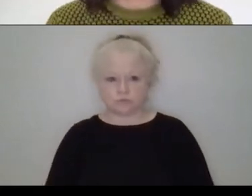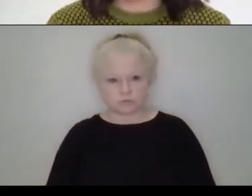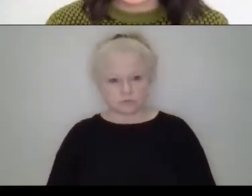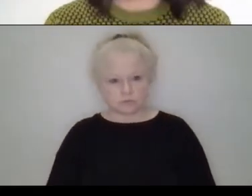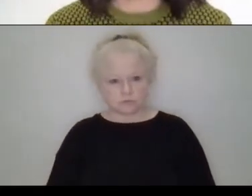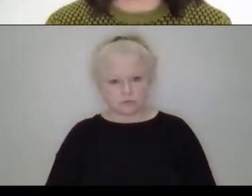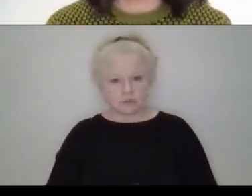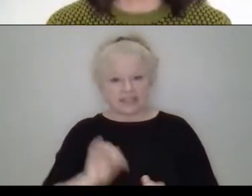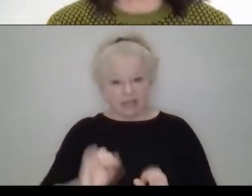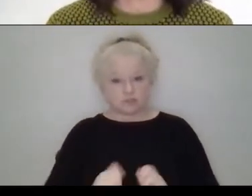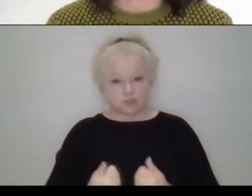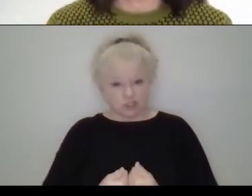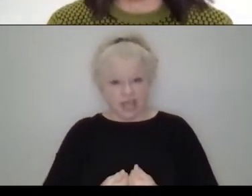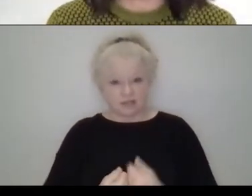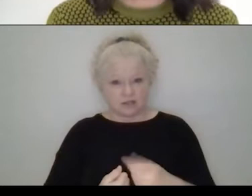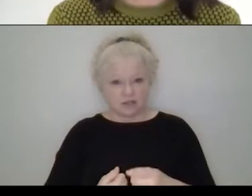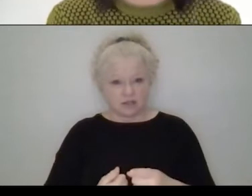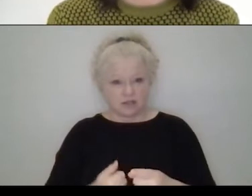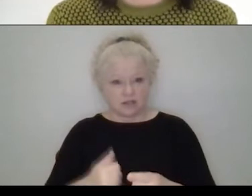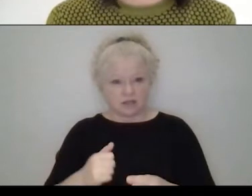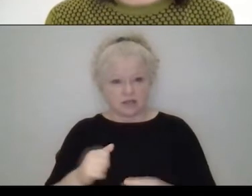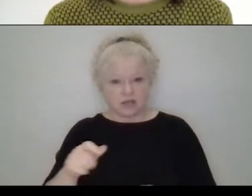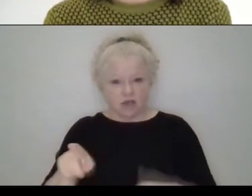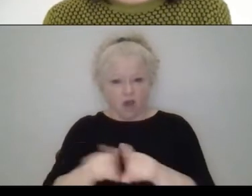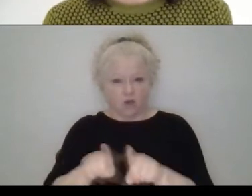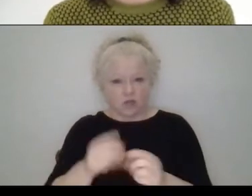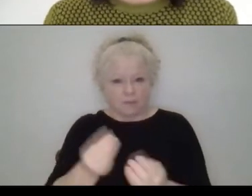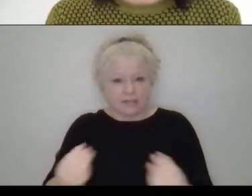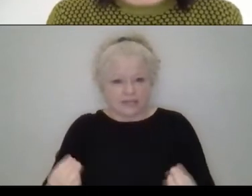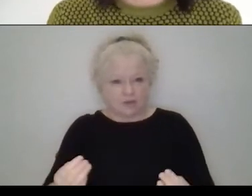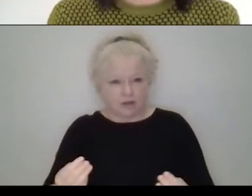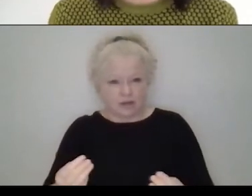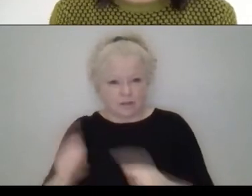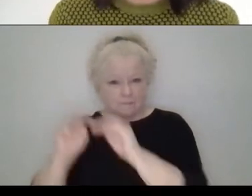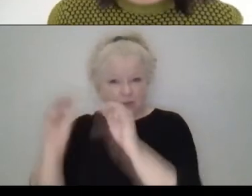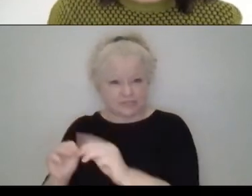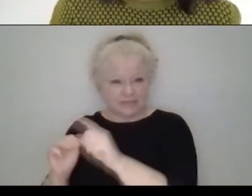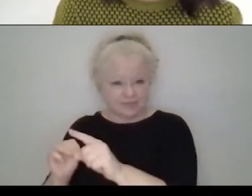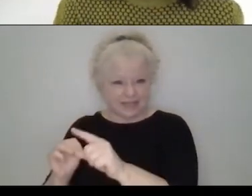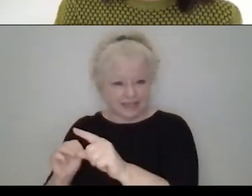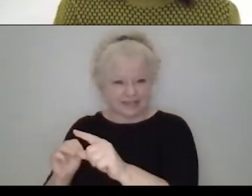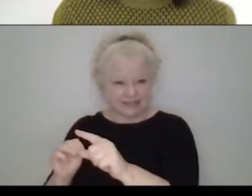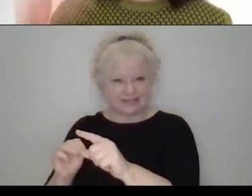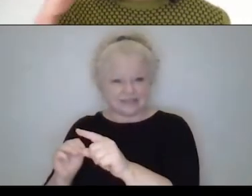was a challenge because also the textile committee of the museum was very,